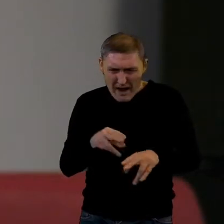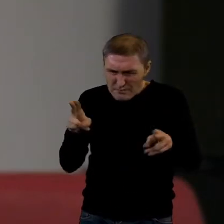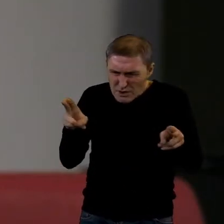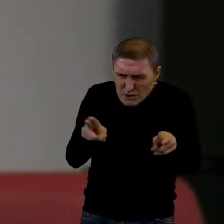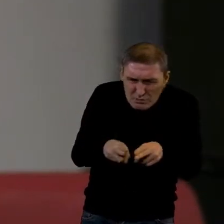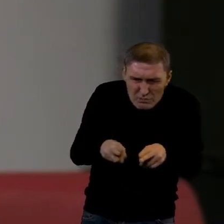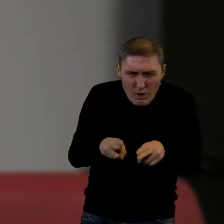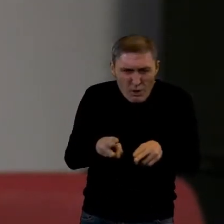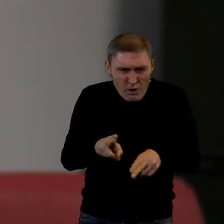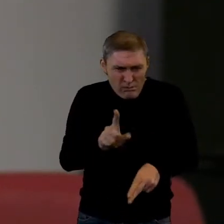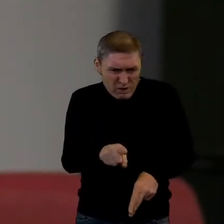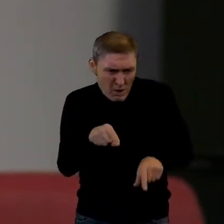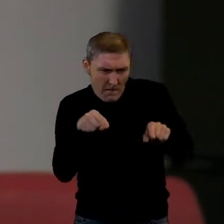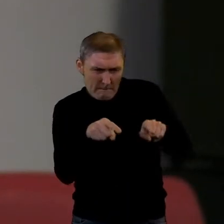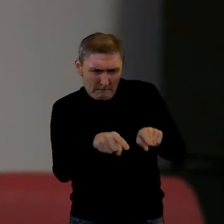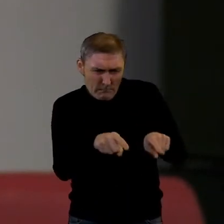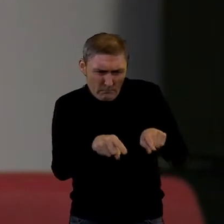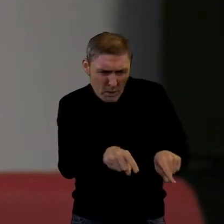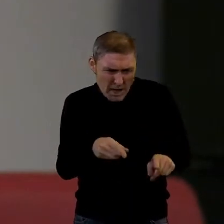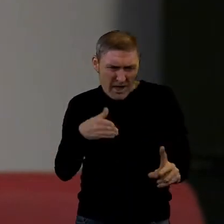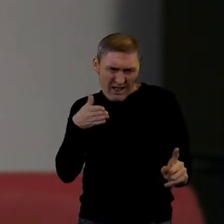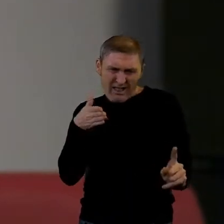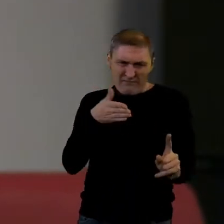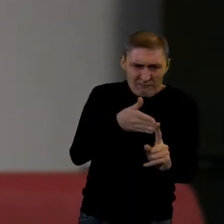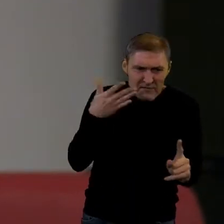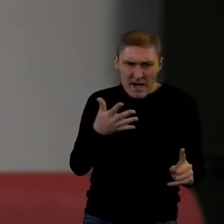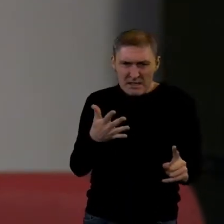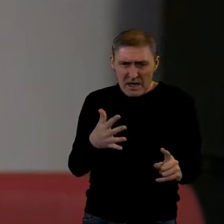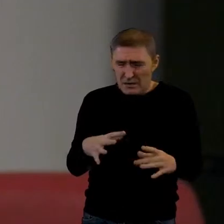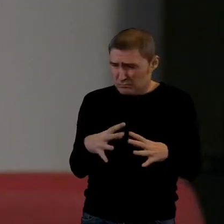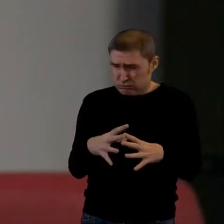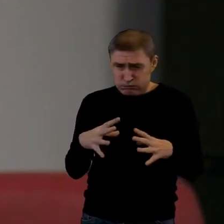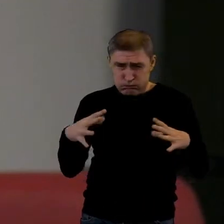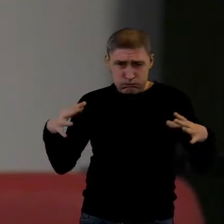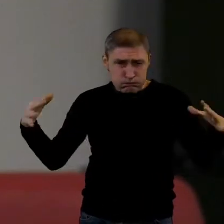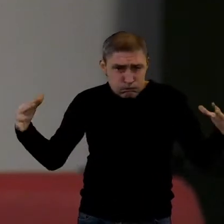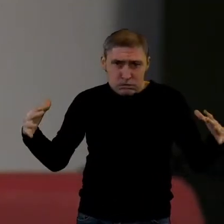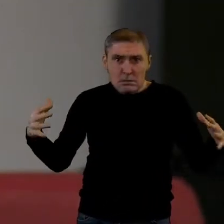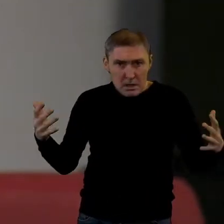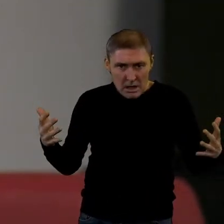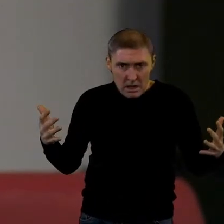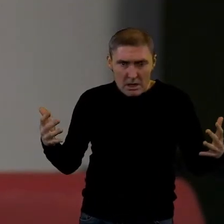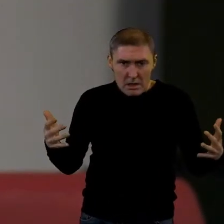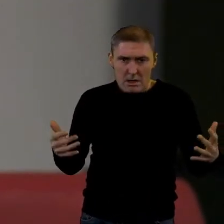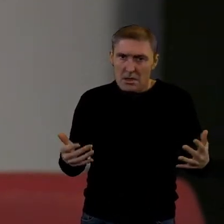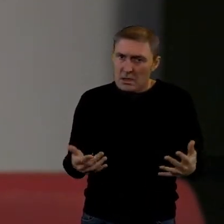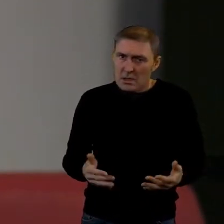or even trivial but the effect that it has on the victim can be